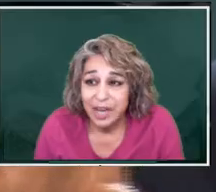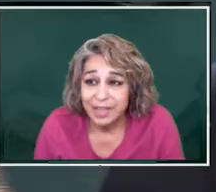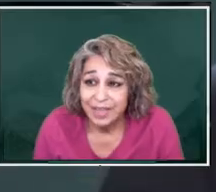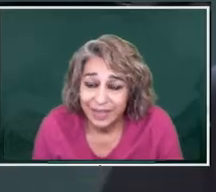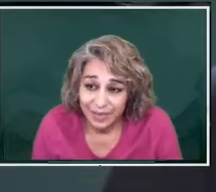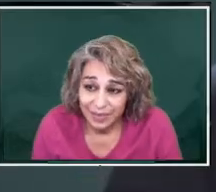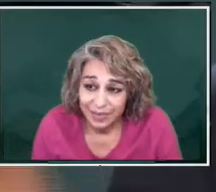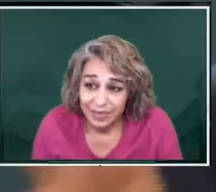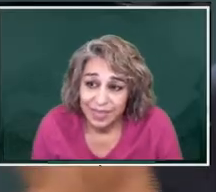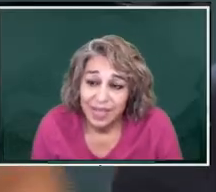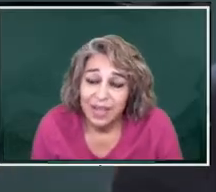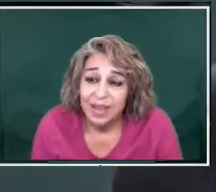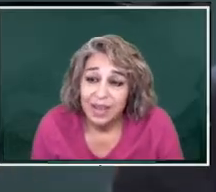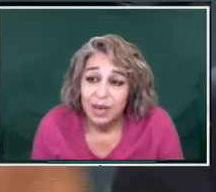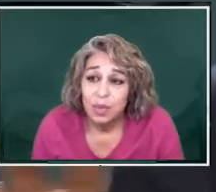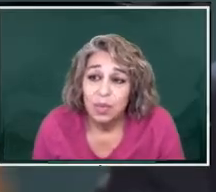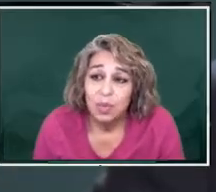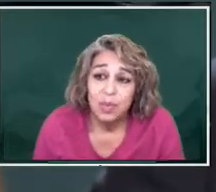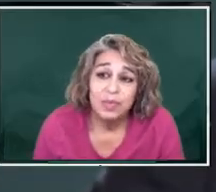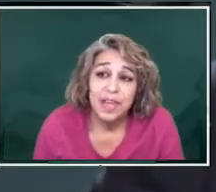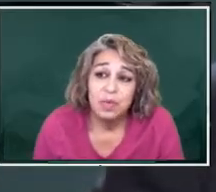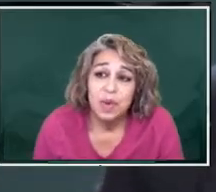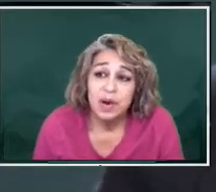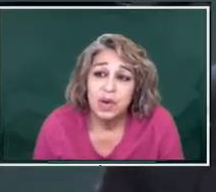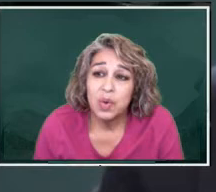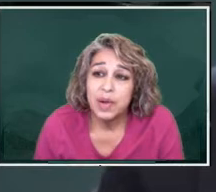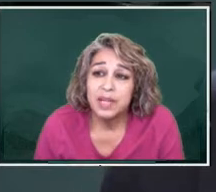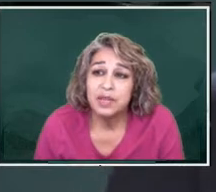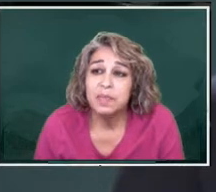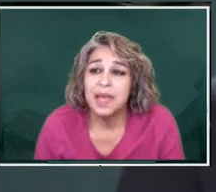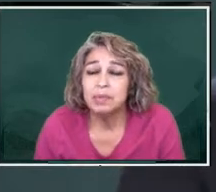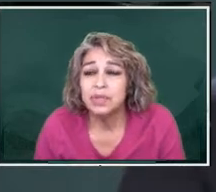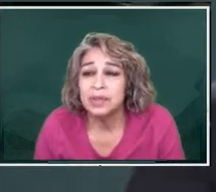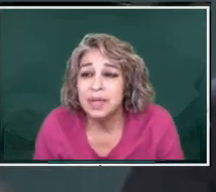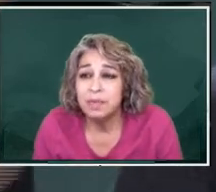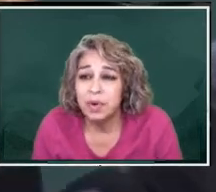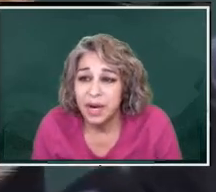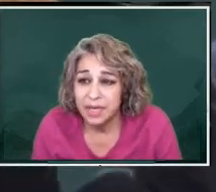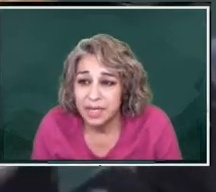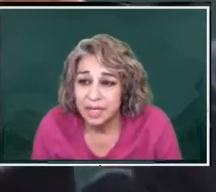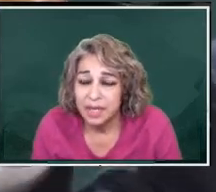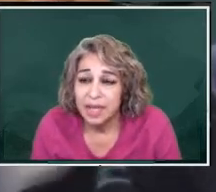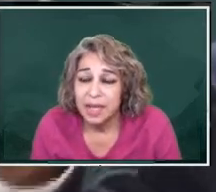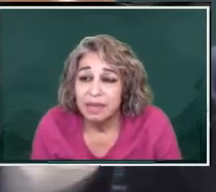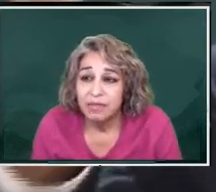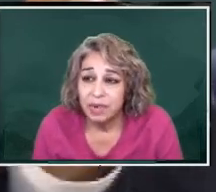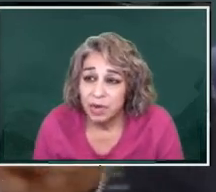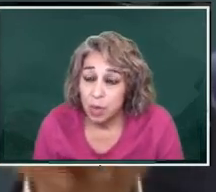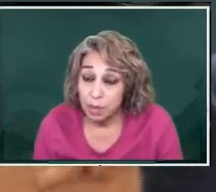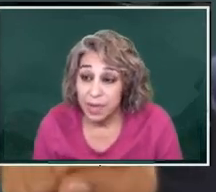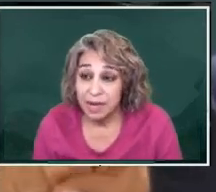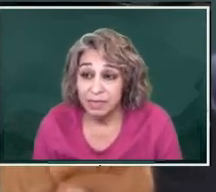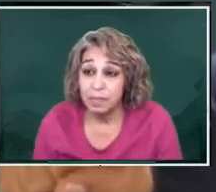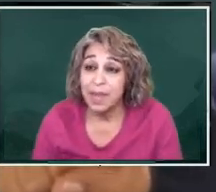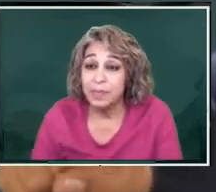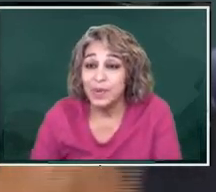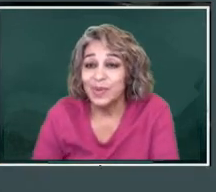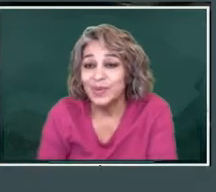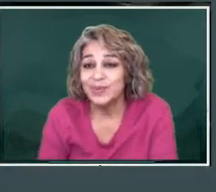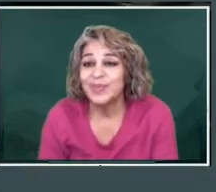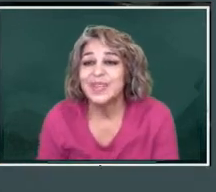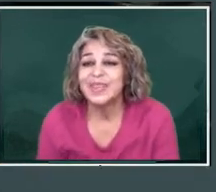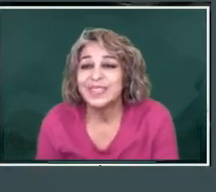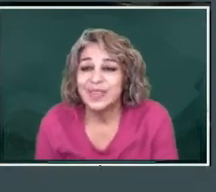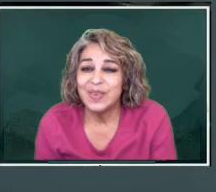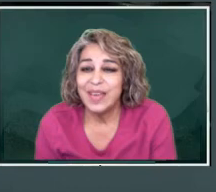we project, that we are going to be able to liberate for the well-being of the people.